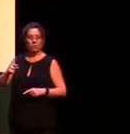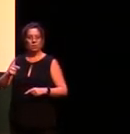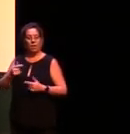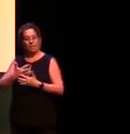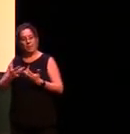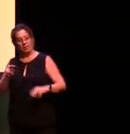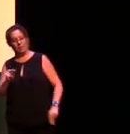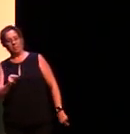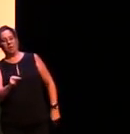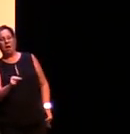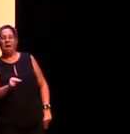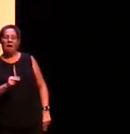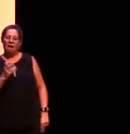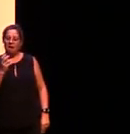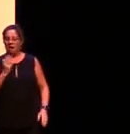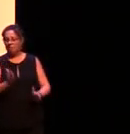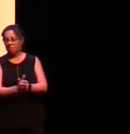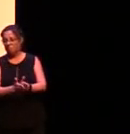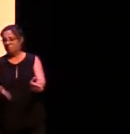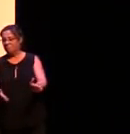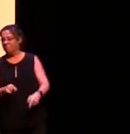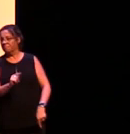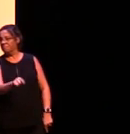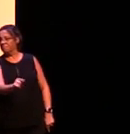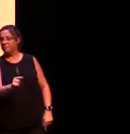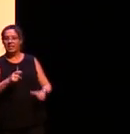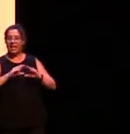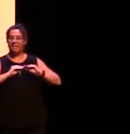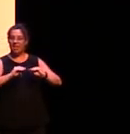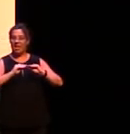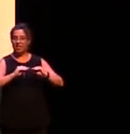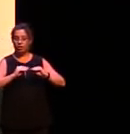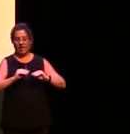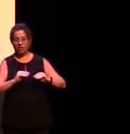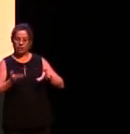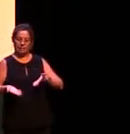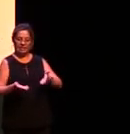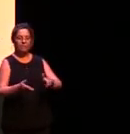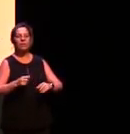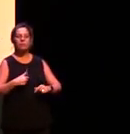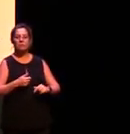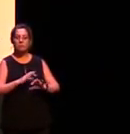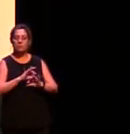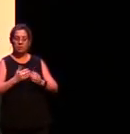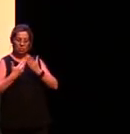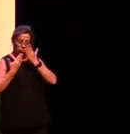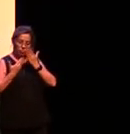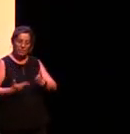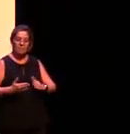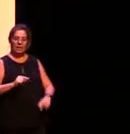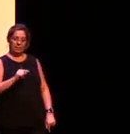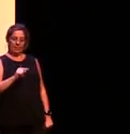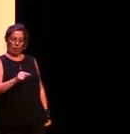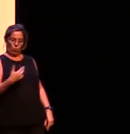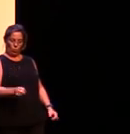diagnosed as, you know, behind on English or something and the education you get does not respect the knowledge that you have in your mother